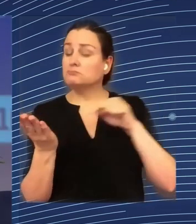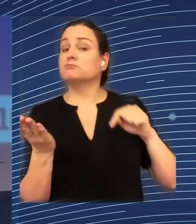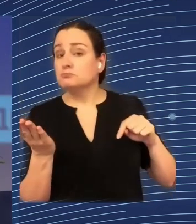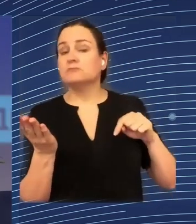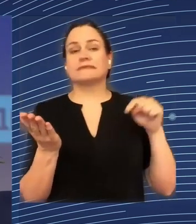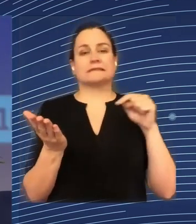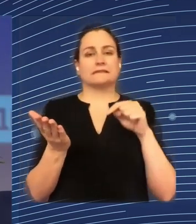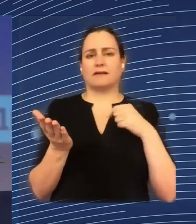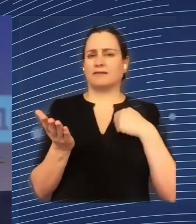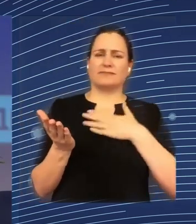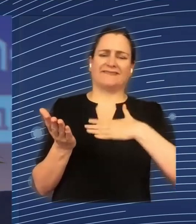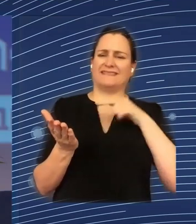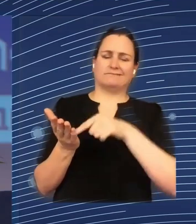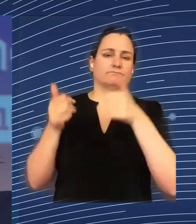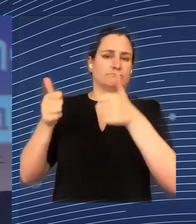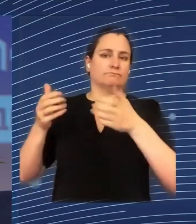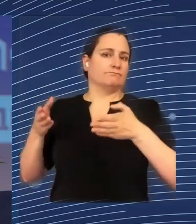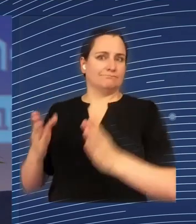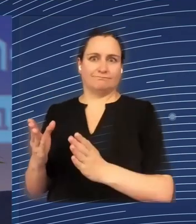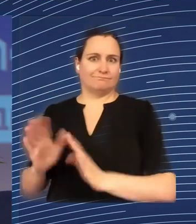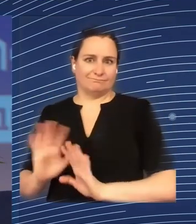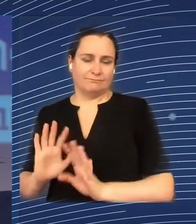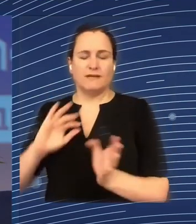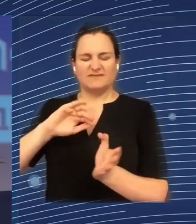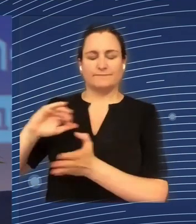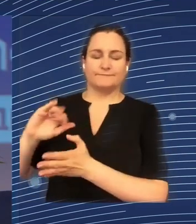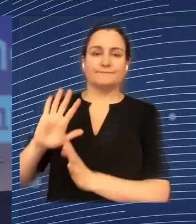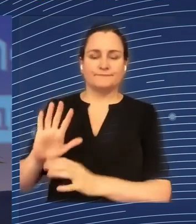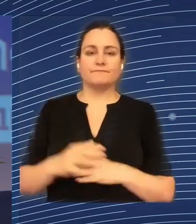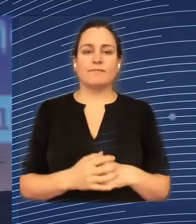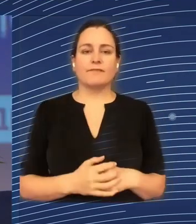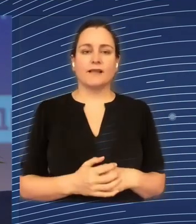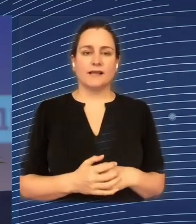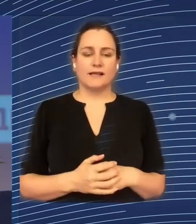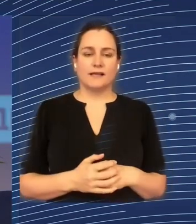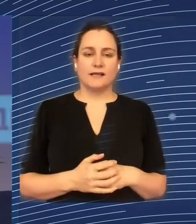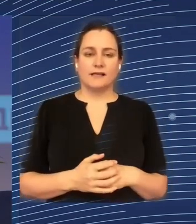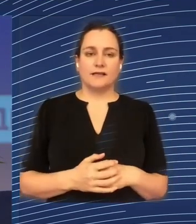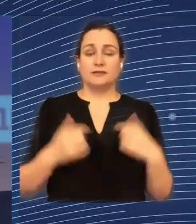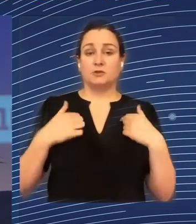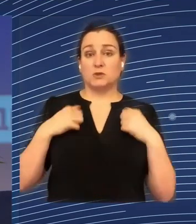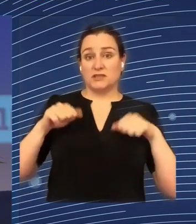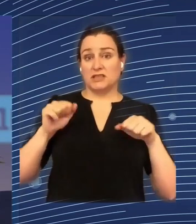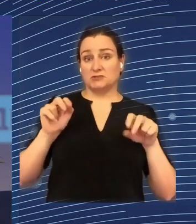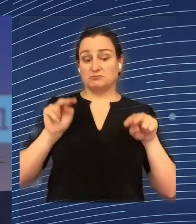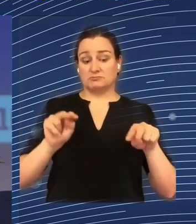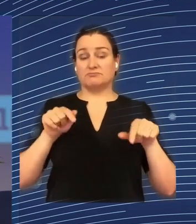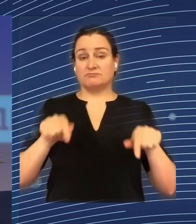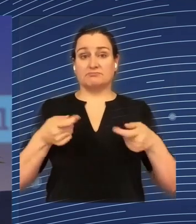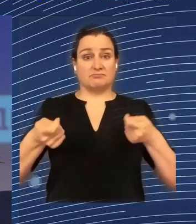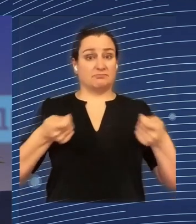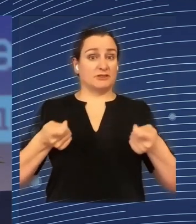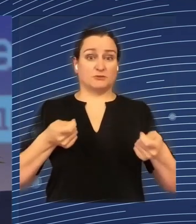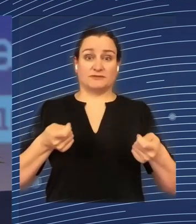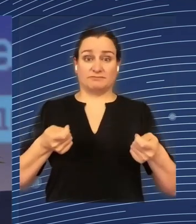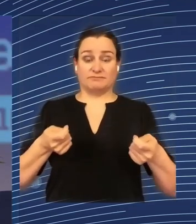and we have to keep working on that. Nevertheless, we could look also at the direct management programs as Horizon Europe and